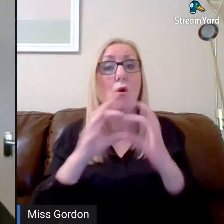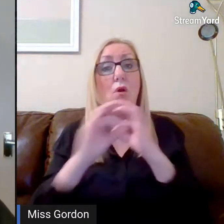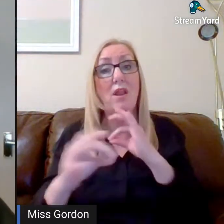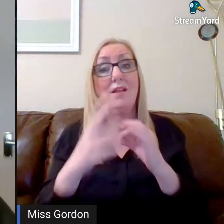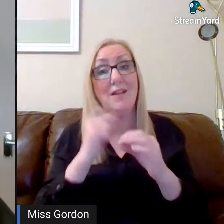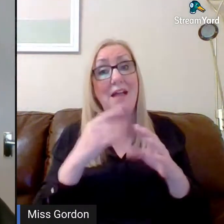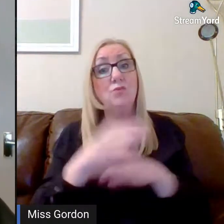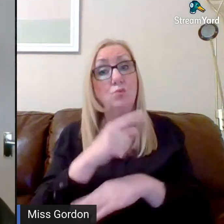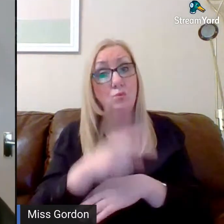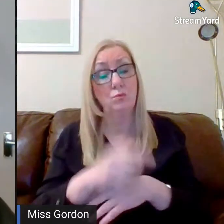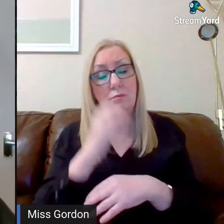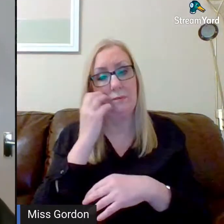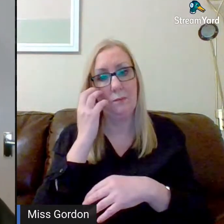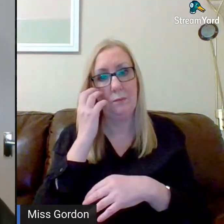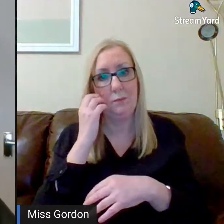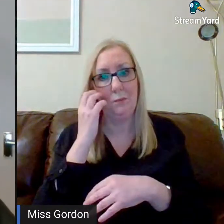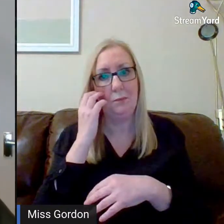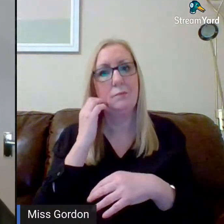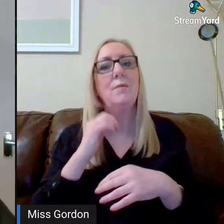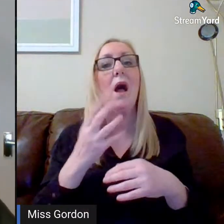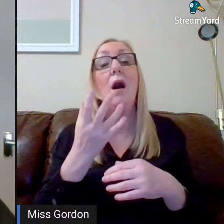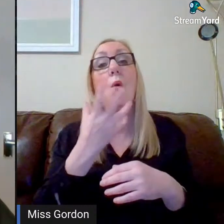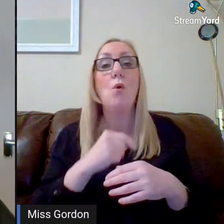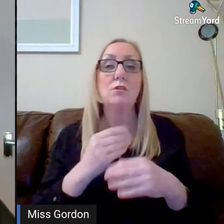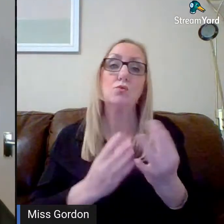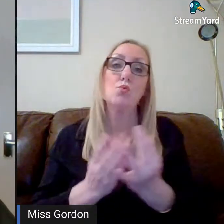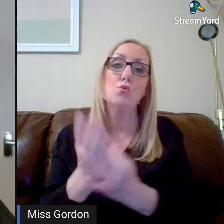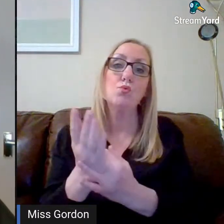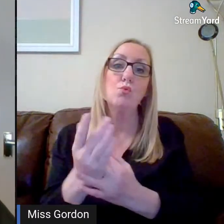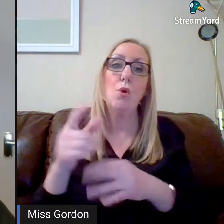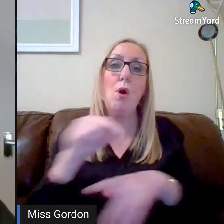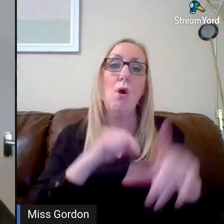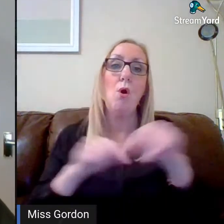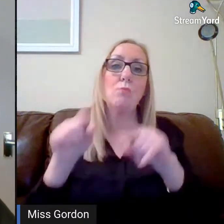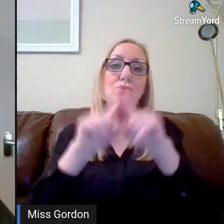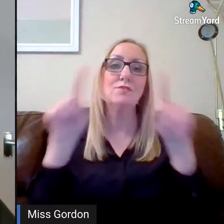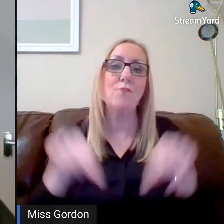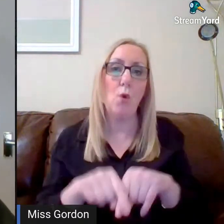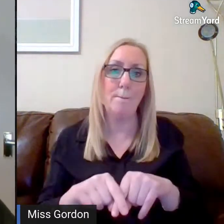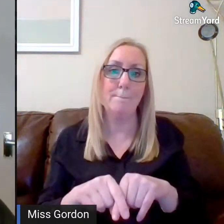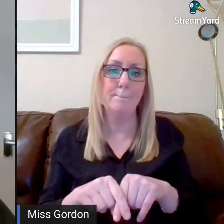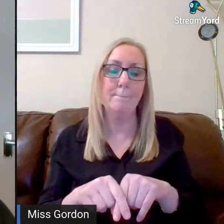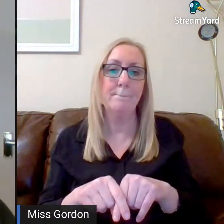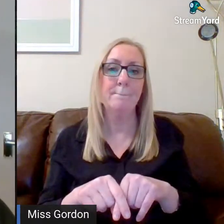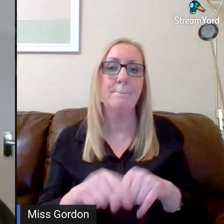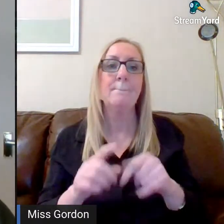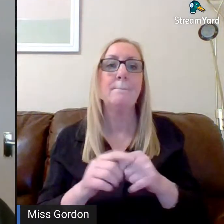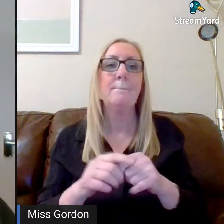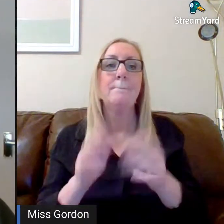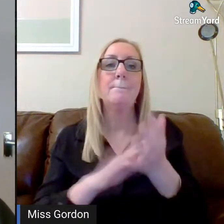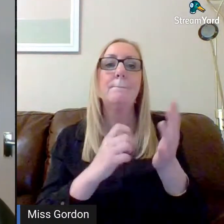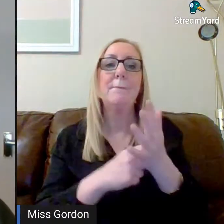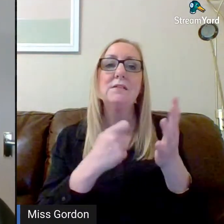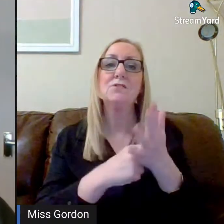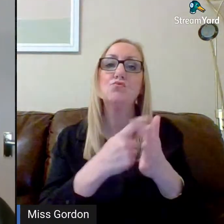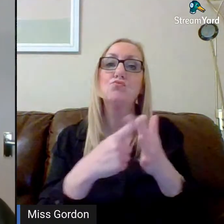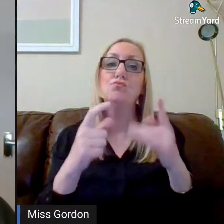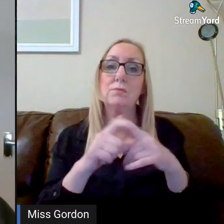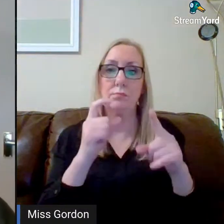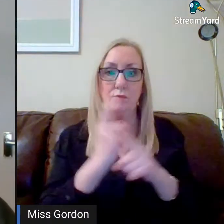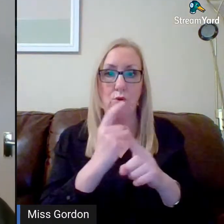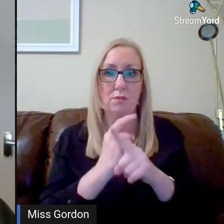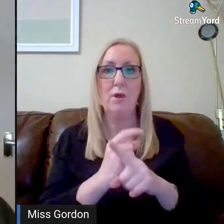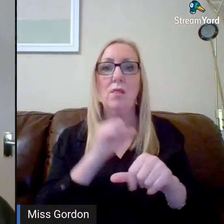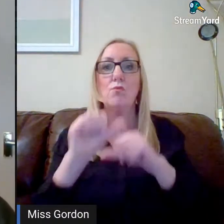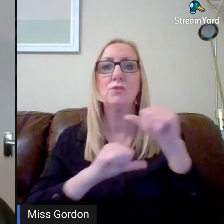do that. I want to just take you through the options form itself. Mr. Reid talked about the process. And it's a little bit